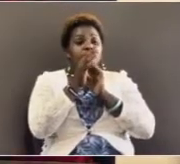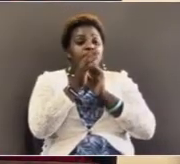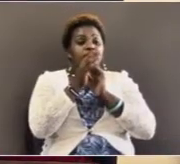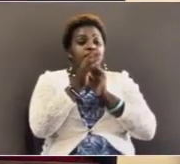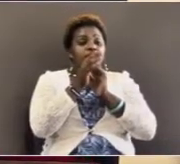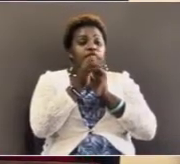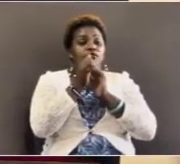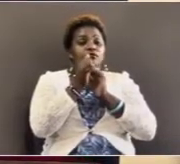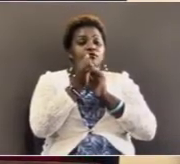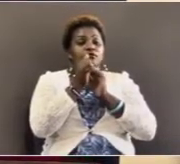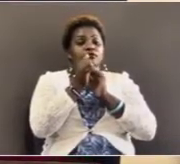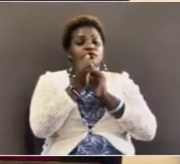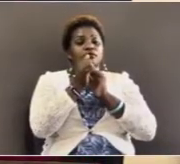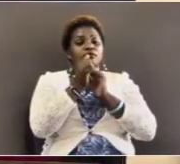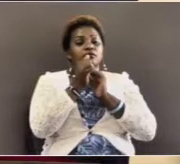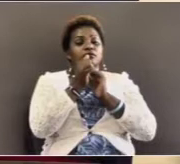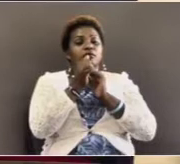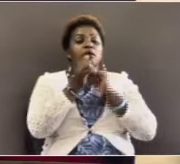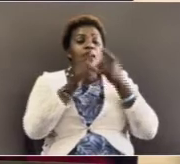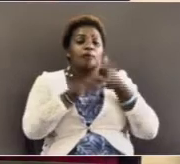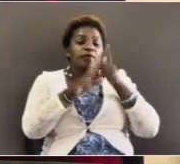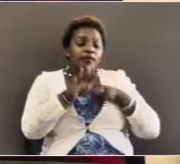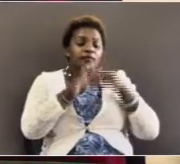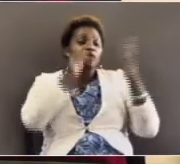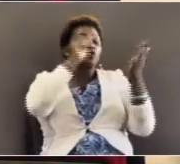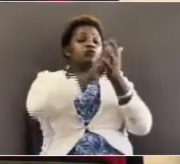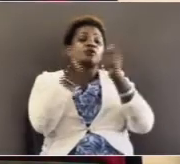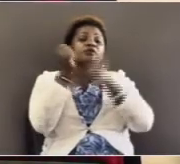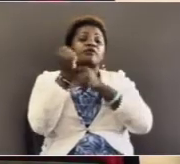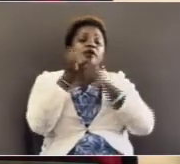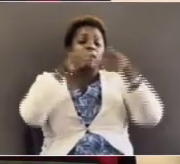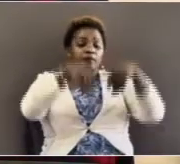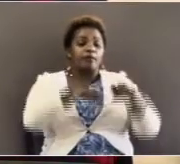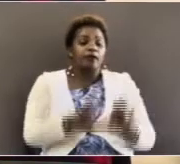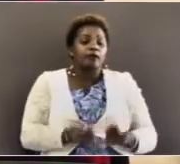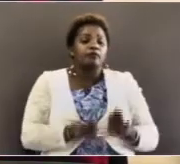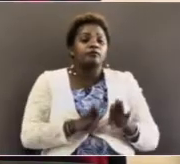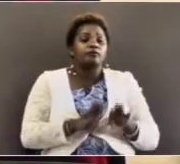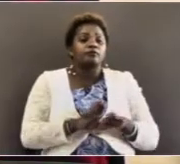but when he was crucified and was buried,